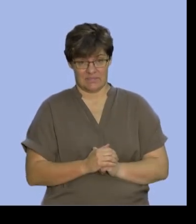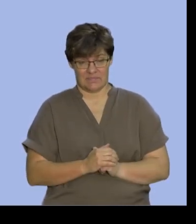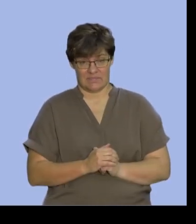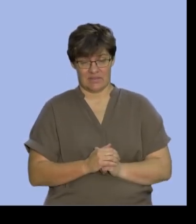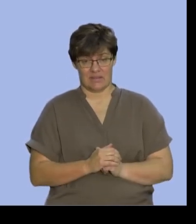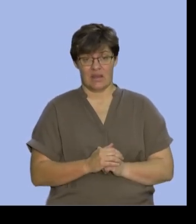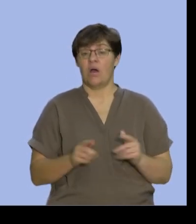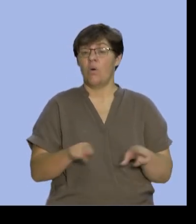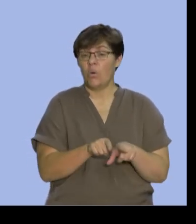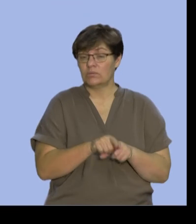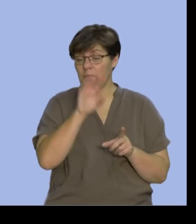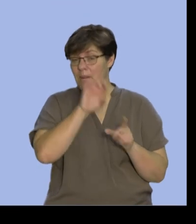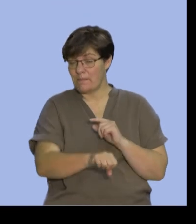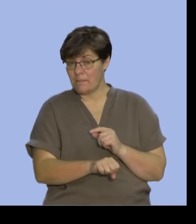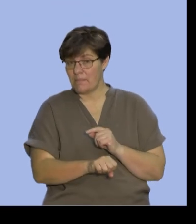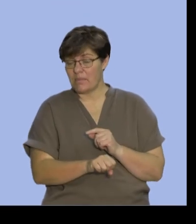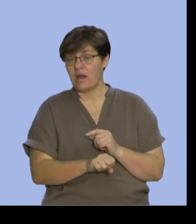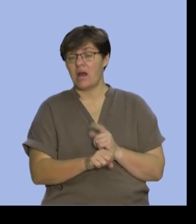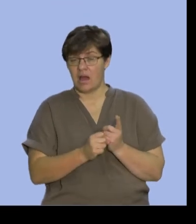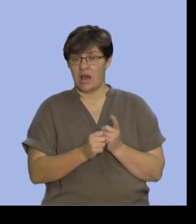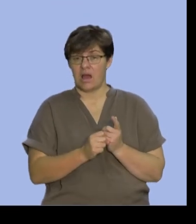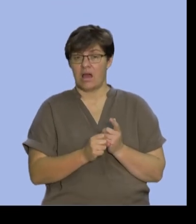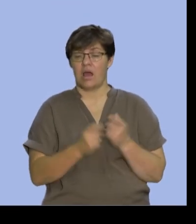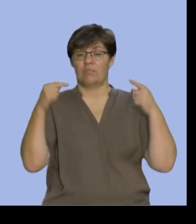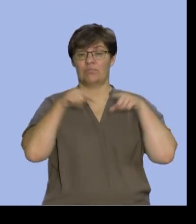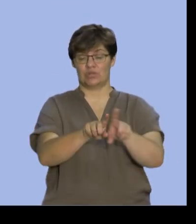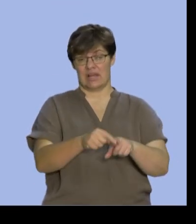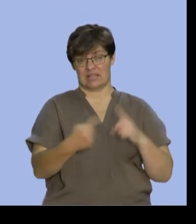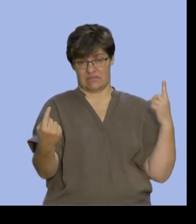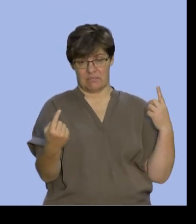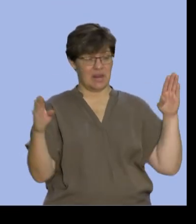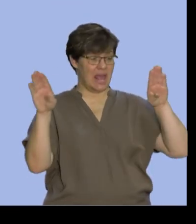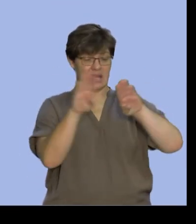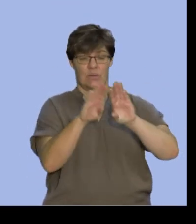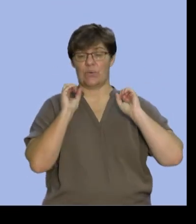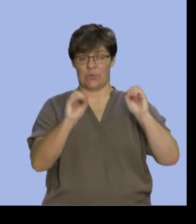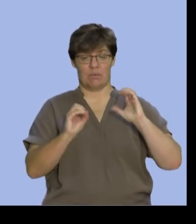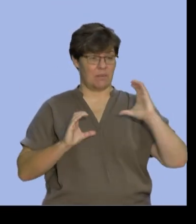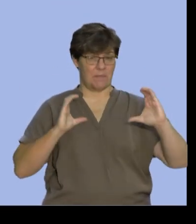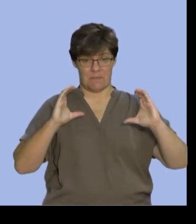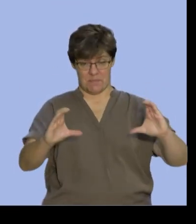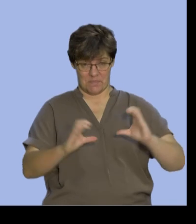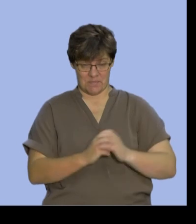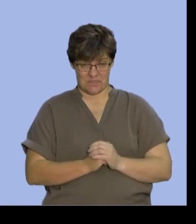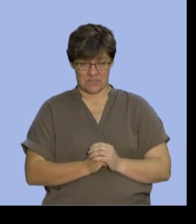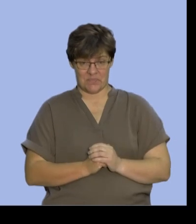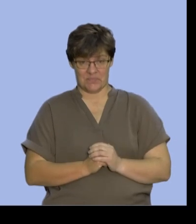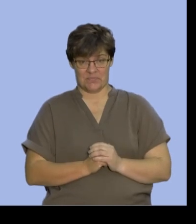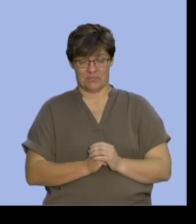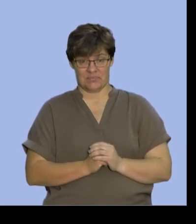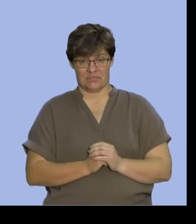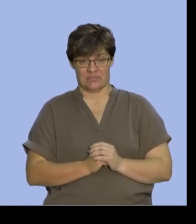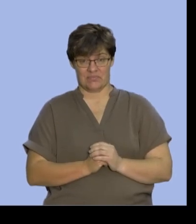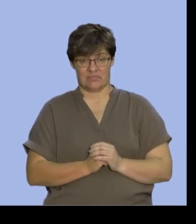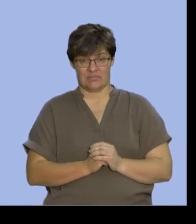also recognized mutually exclusive events remember there is no intersection the intersection the number of elements in the intersection